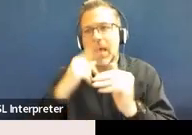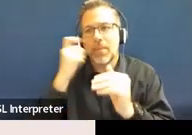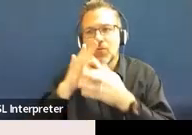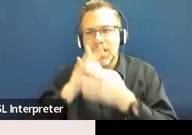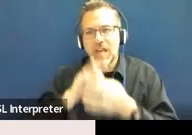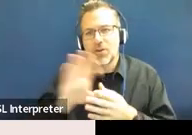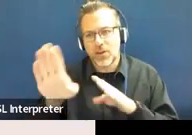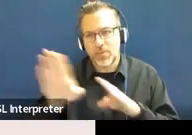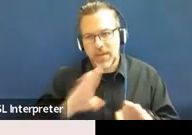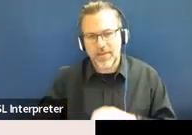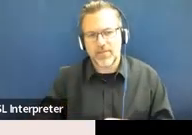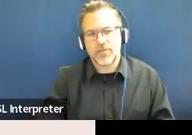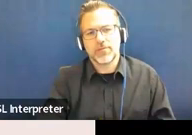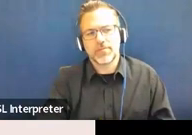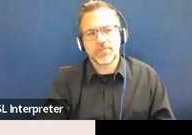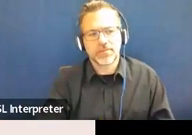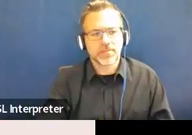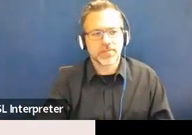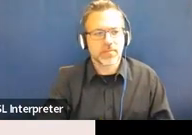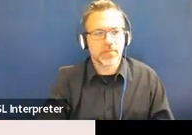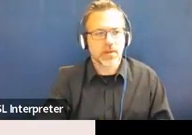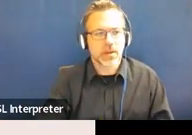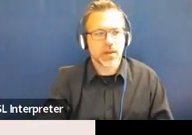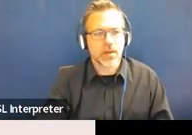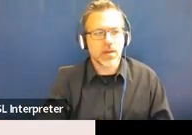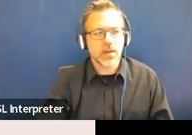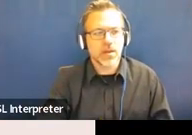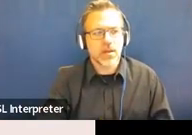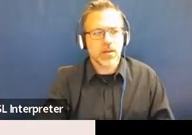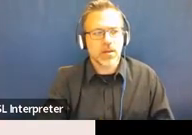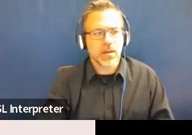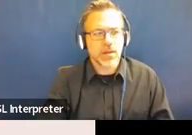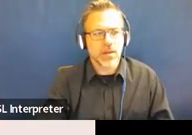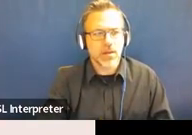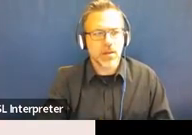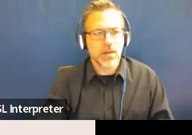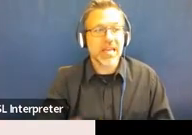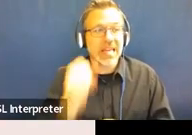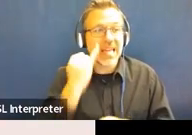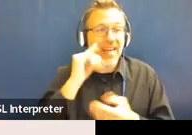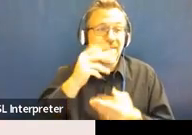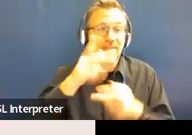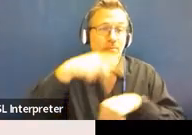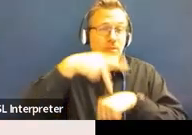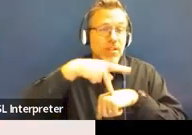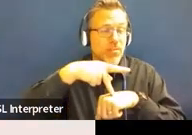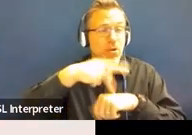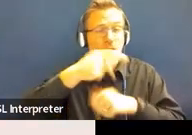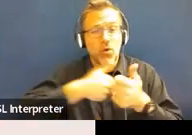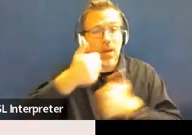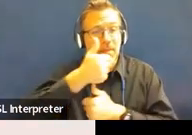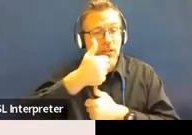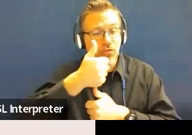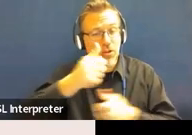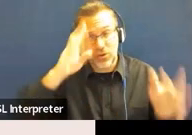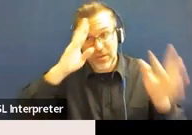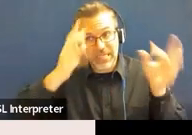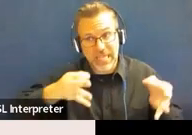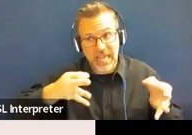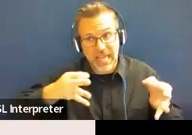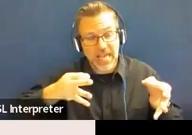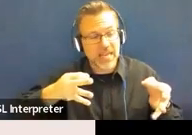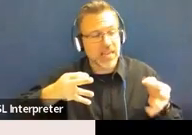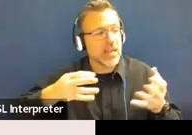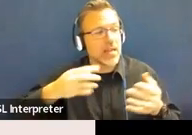So, this would be like if a school administrator makes those decisions and they work that out, but shorten school days because of